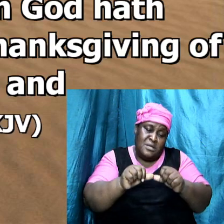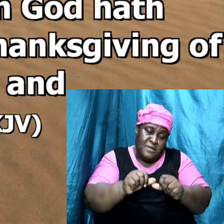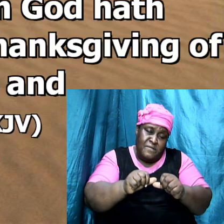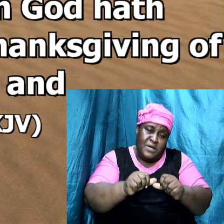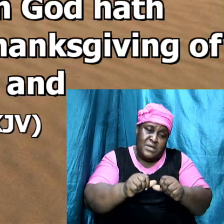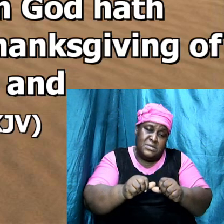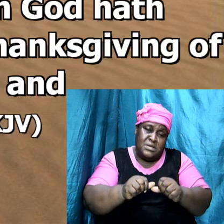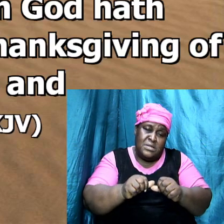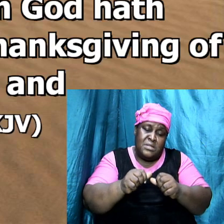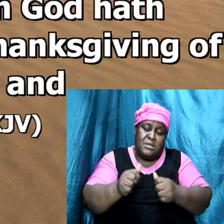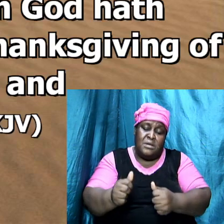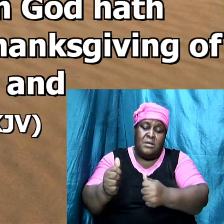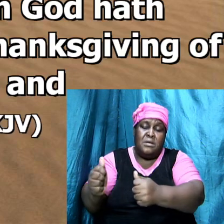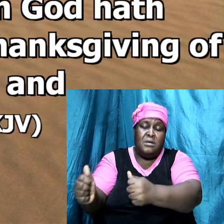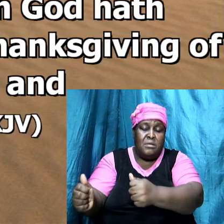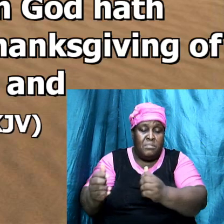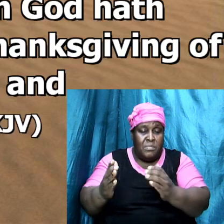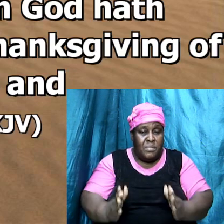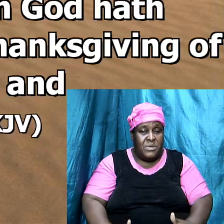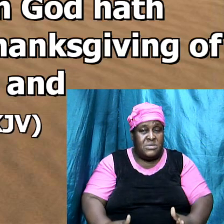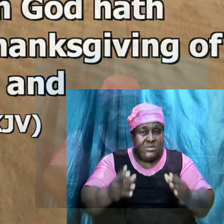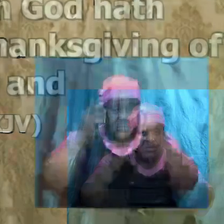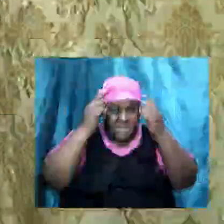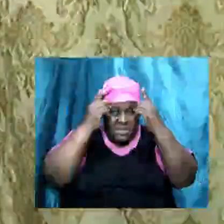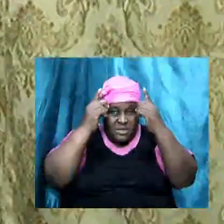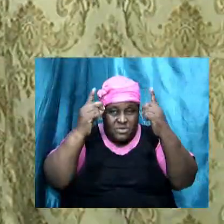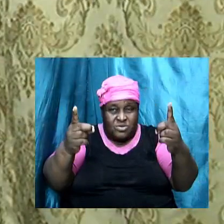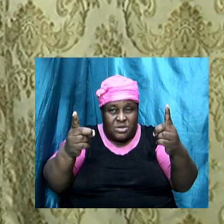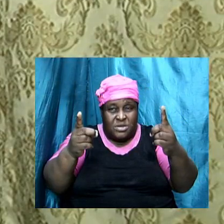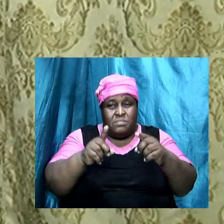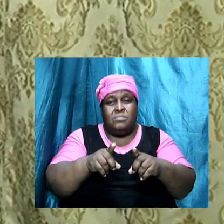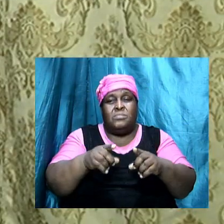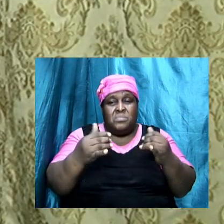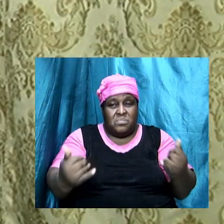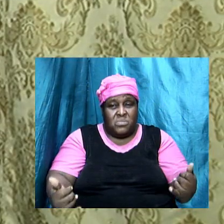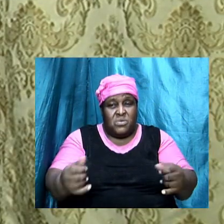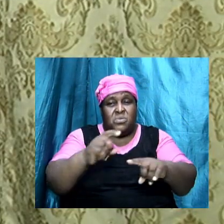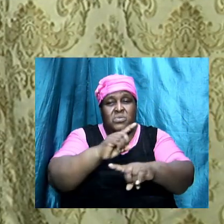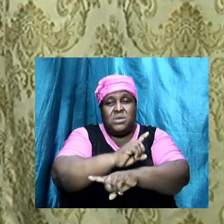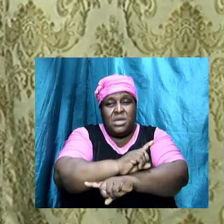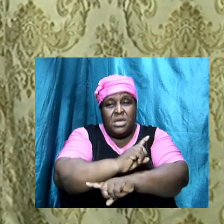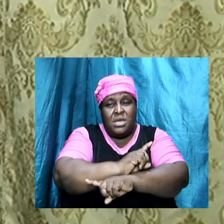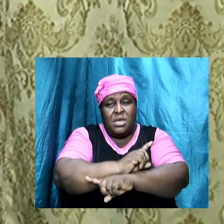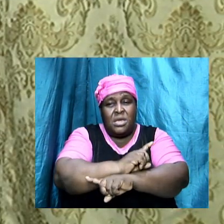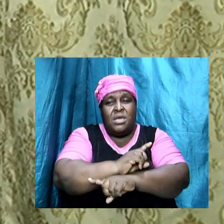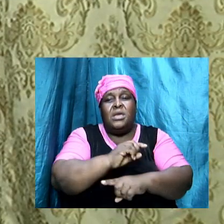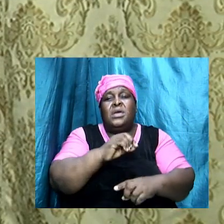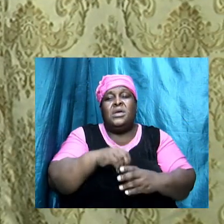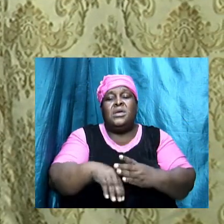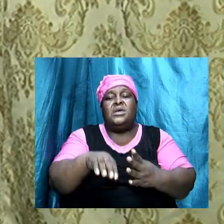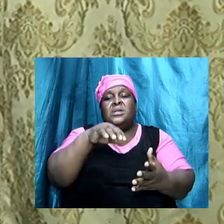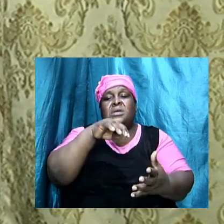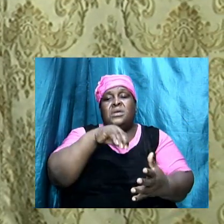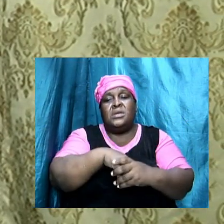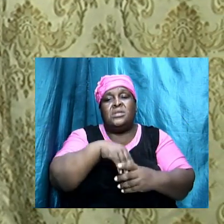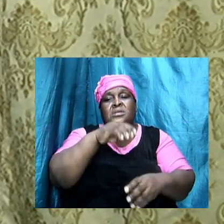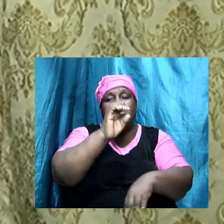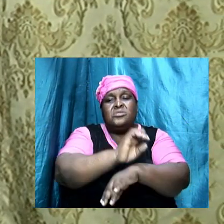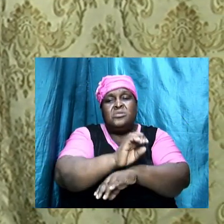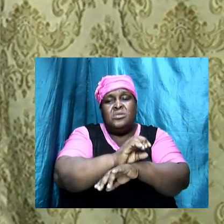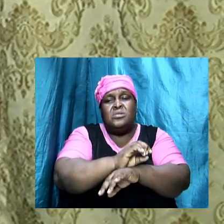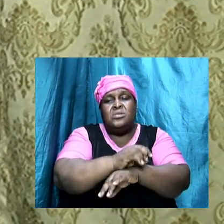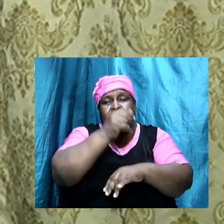in the apostles' doctrine. And today, as we are in this church age, this church era, God